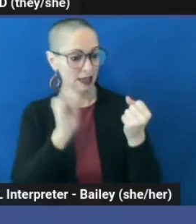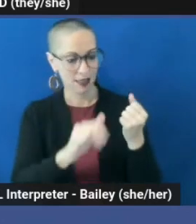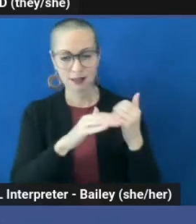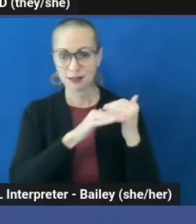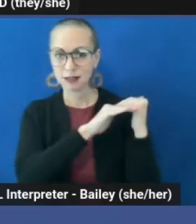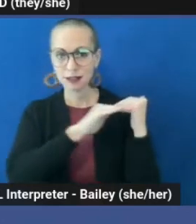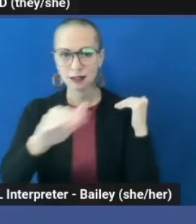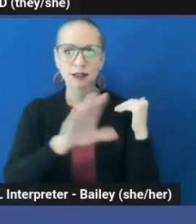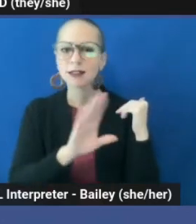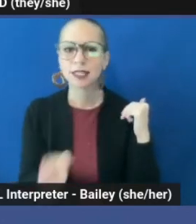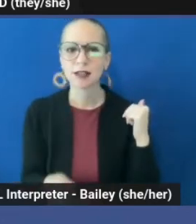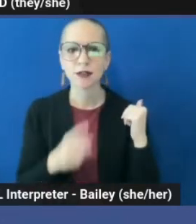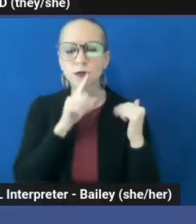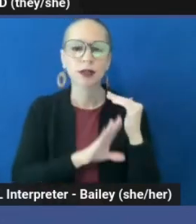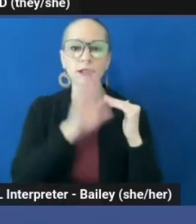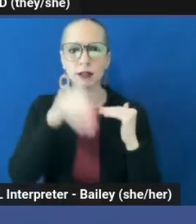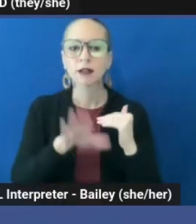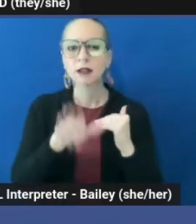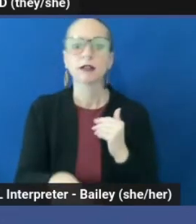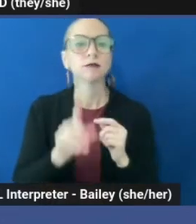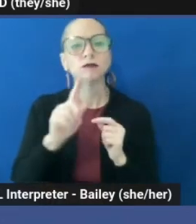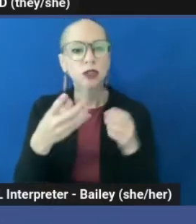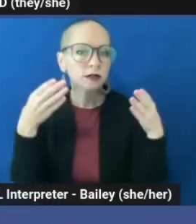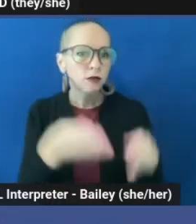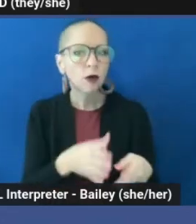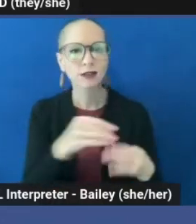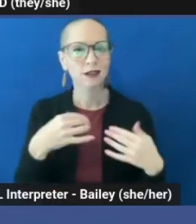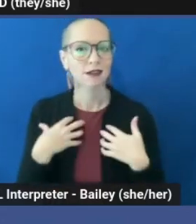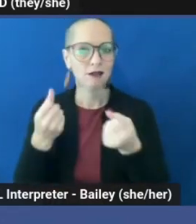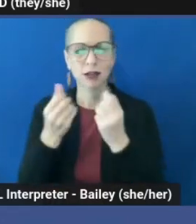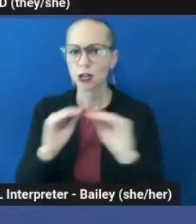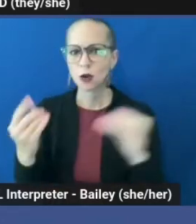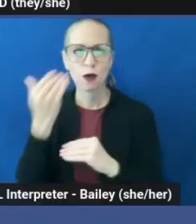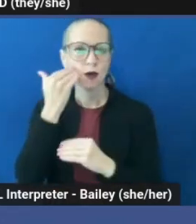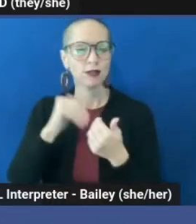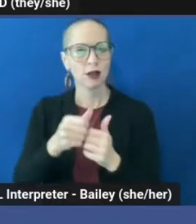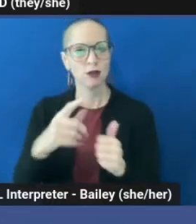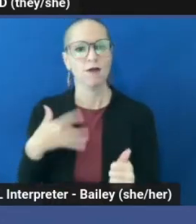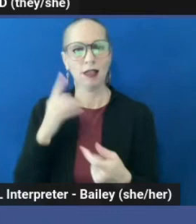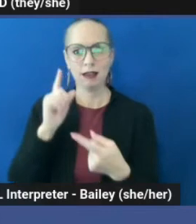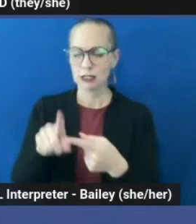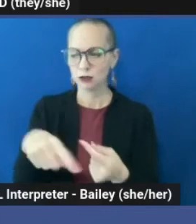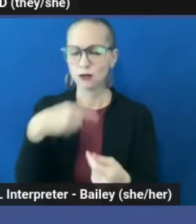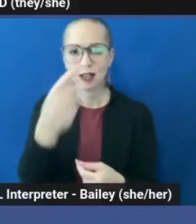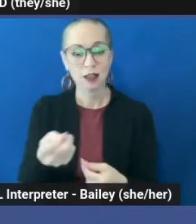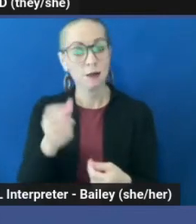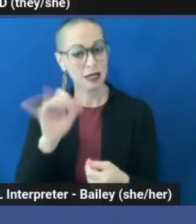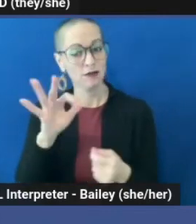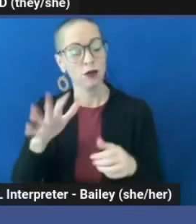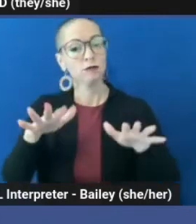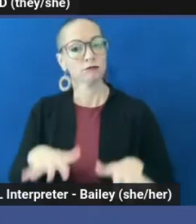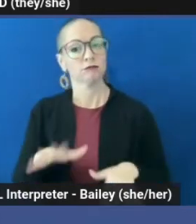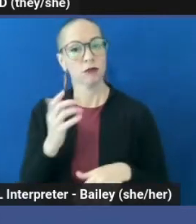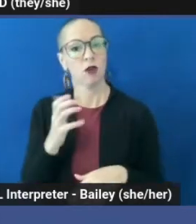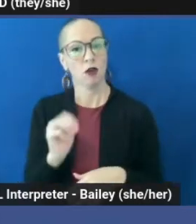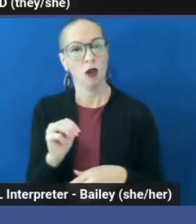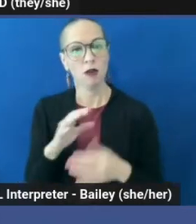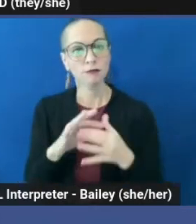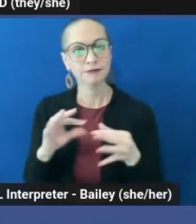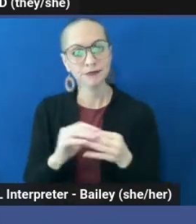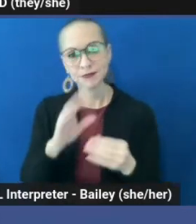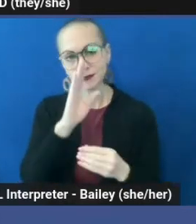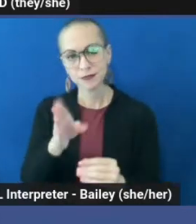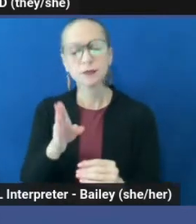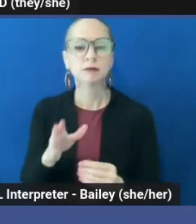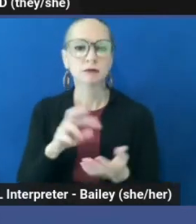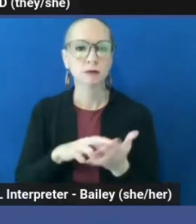focused? Stay confident. No one knows how you are feeling until you tell them. So if you remain calm and assured in your tone, you will be believed. Take a deep